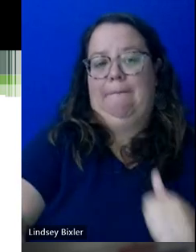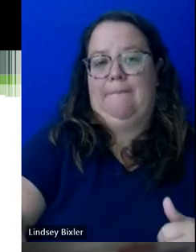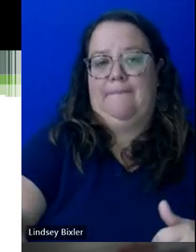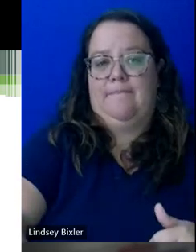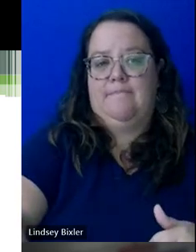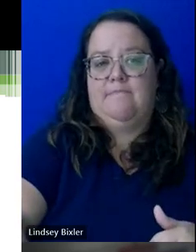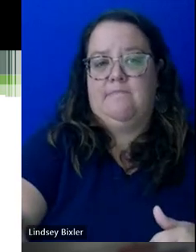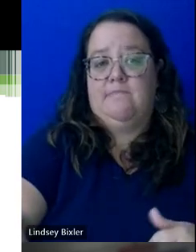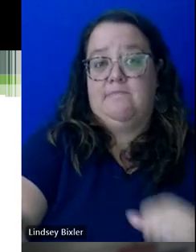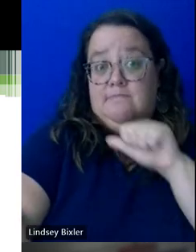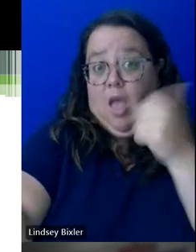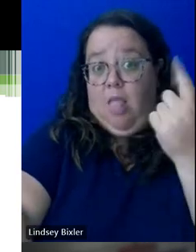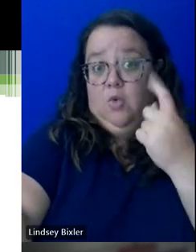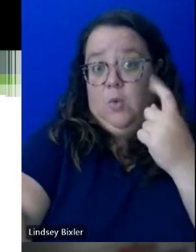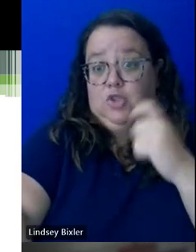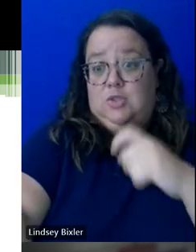other questions.